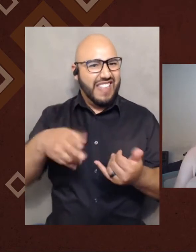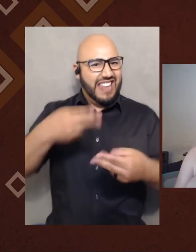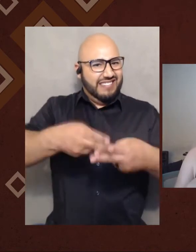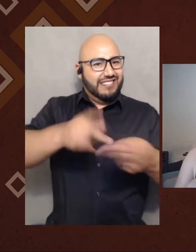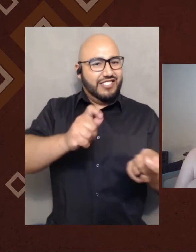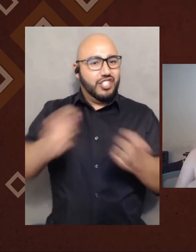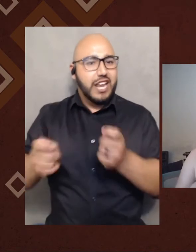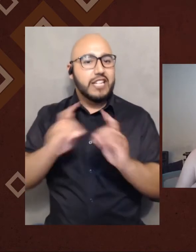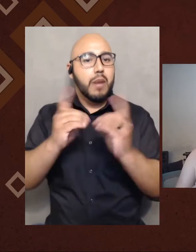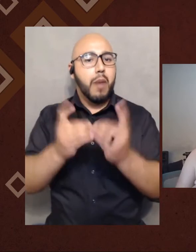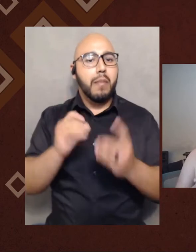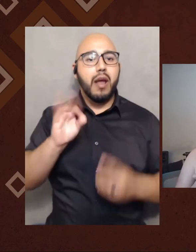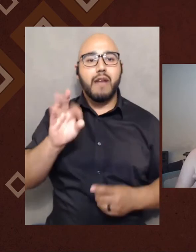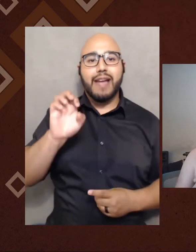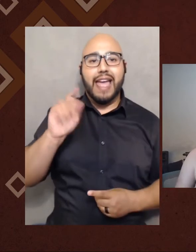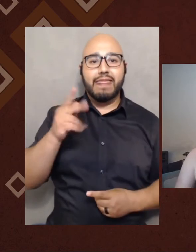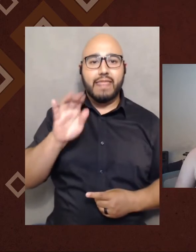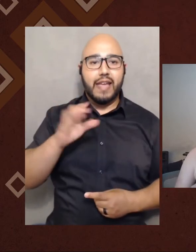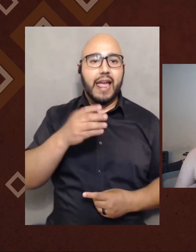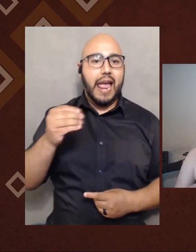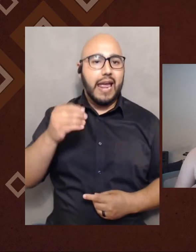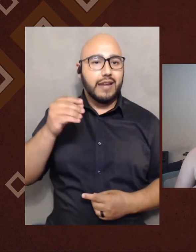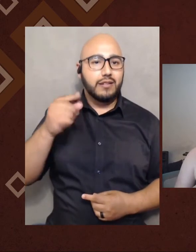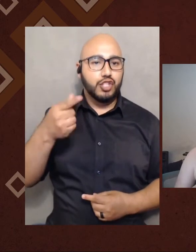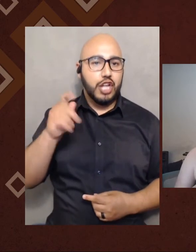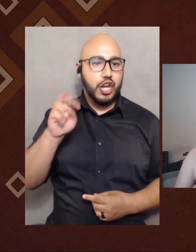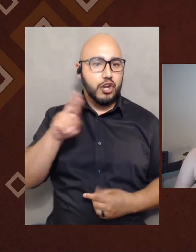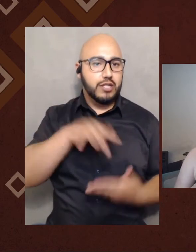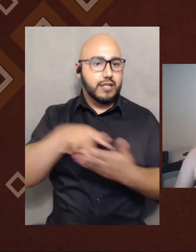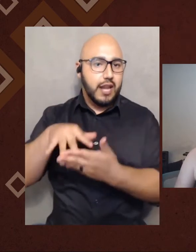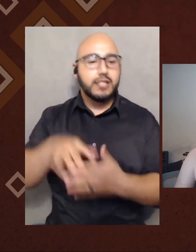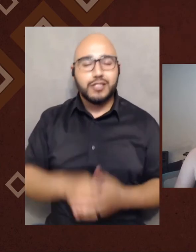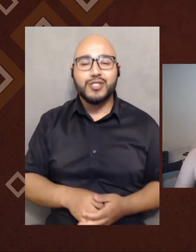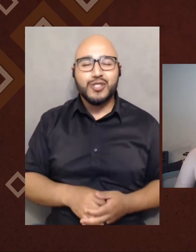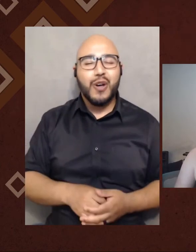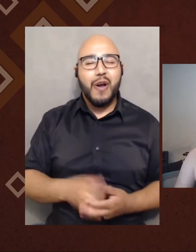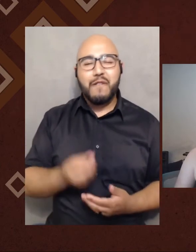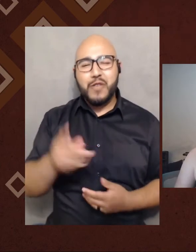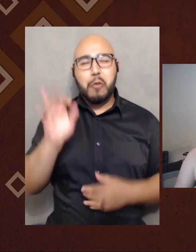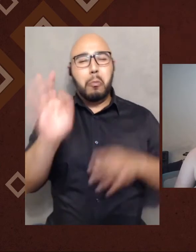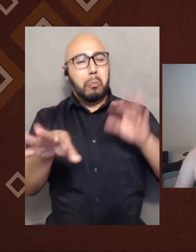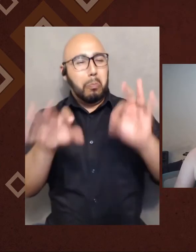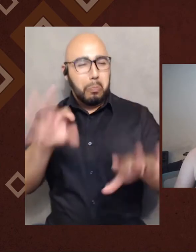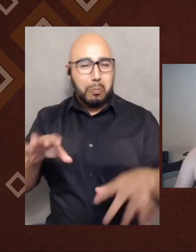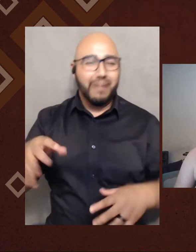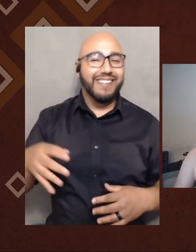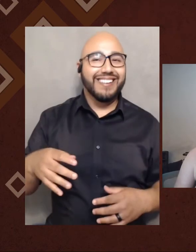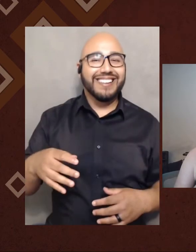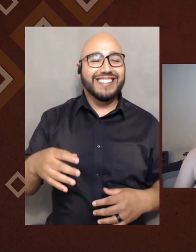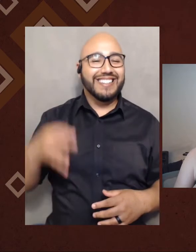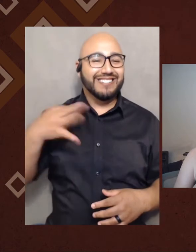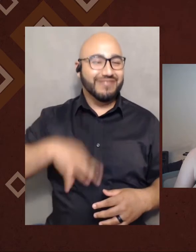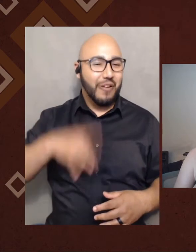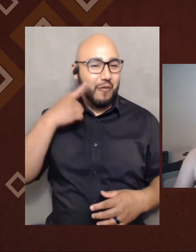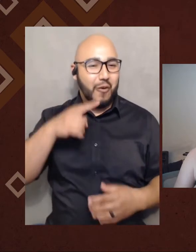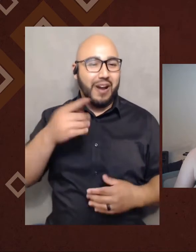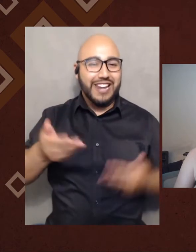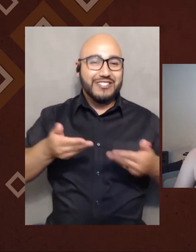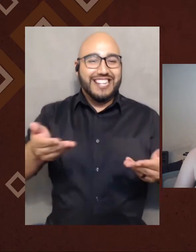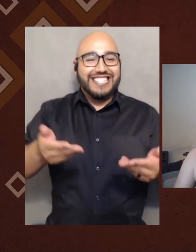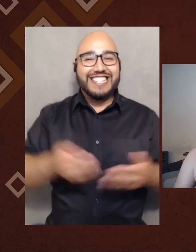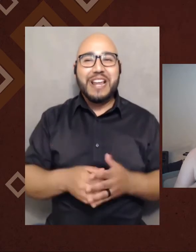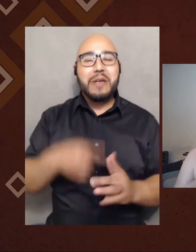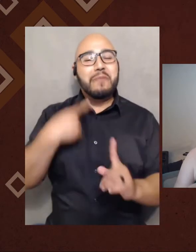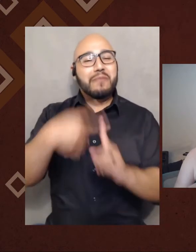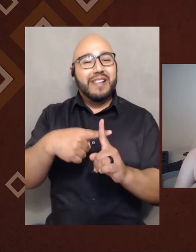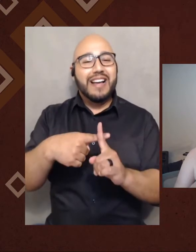of Ethnic and Gender Studies. And so those are a couple of things that are, I think, useful as far as introduction and framing kind of where